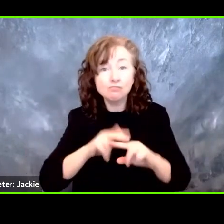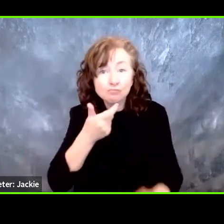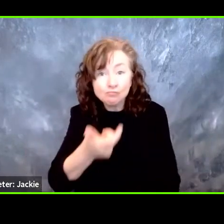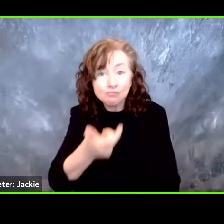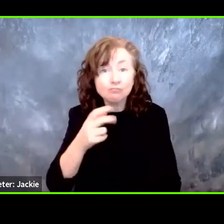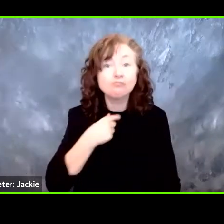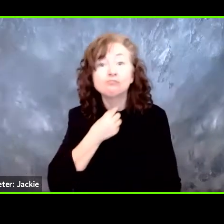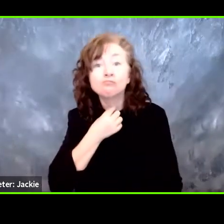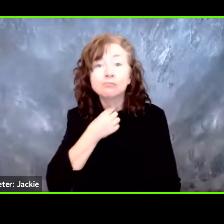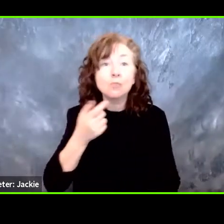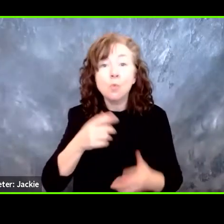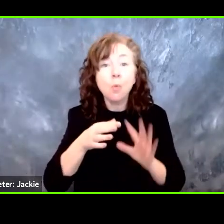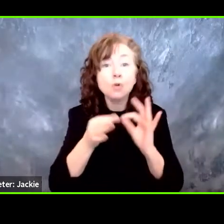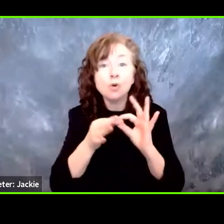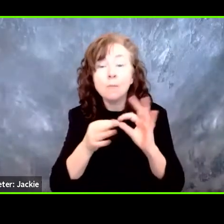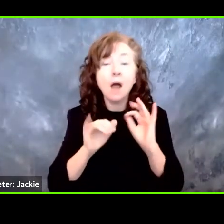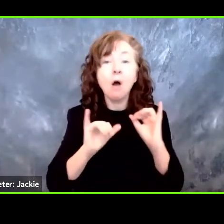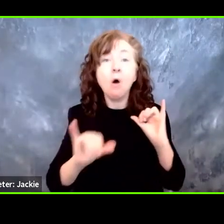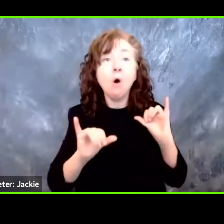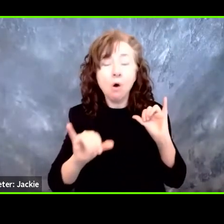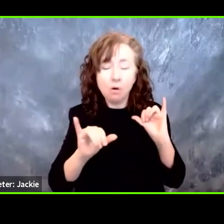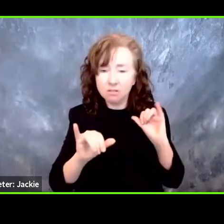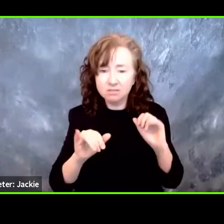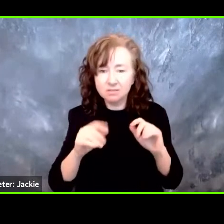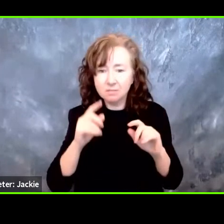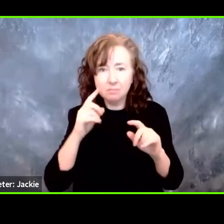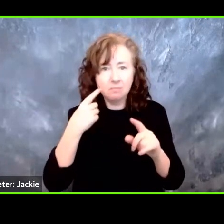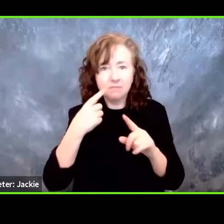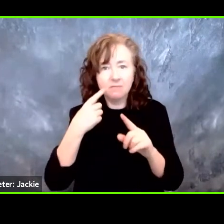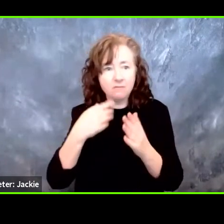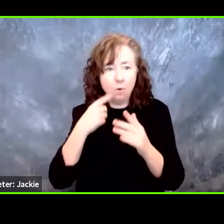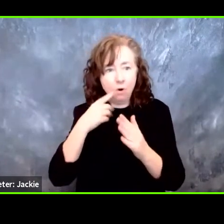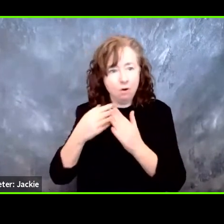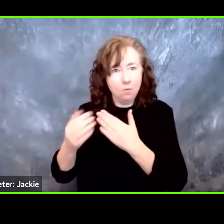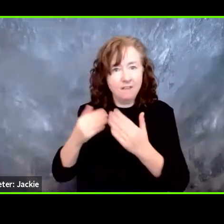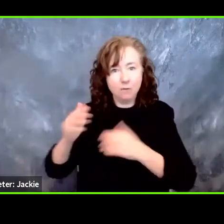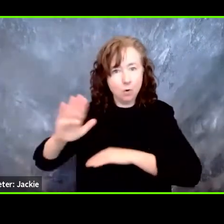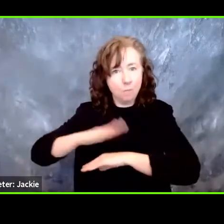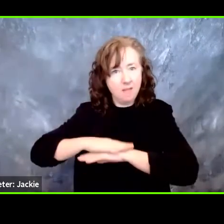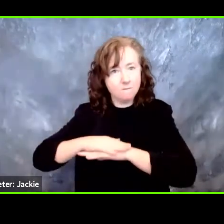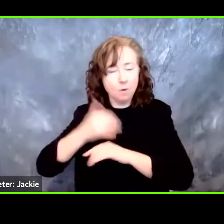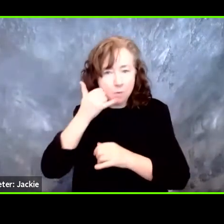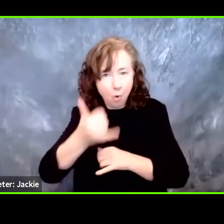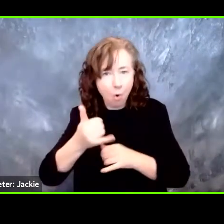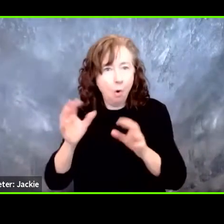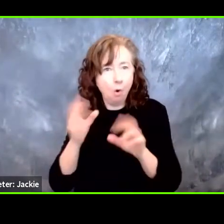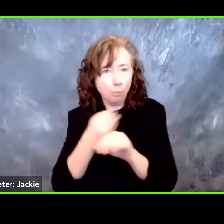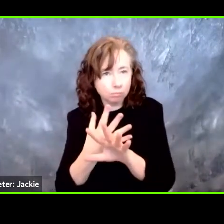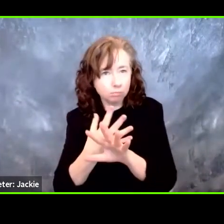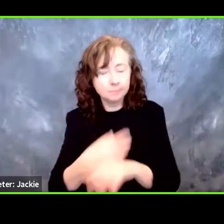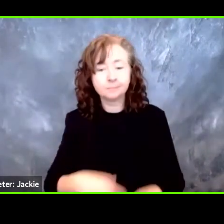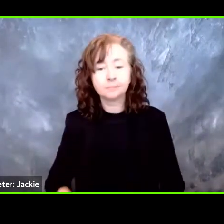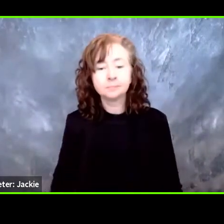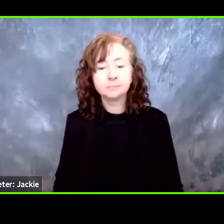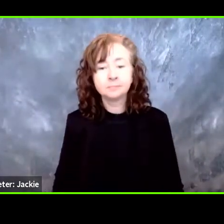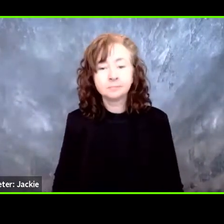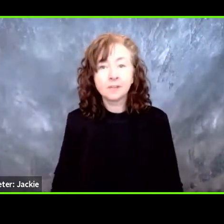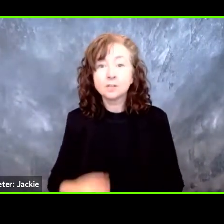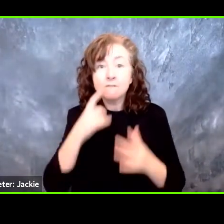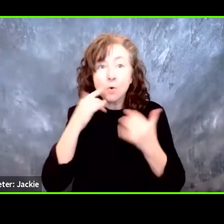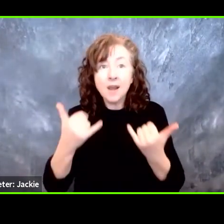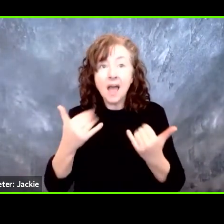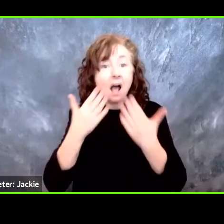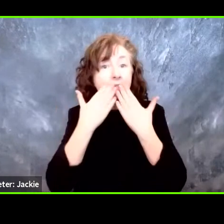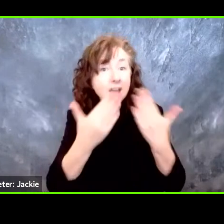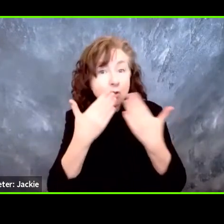have for this meeting, as well as through any other platform that you may have. So again, thanks everyone, and I appreciate